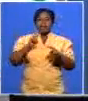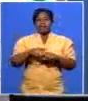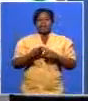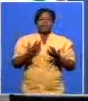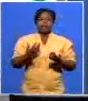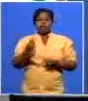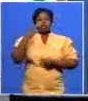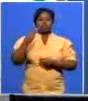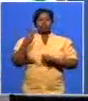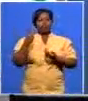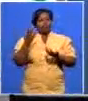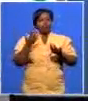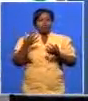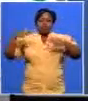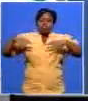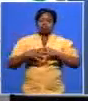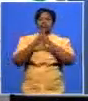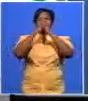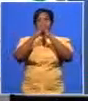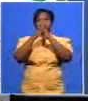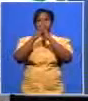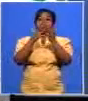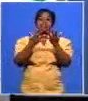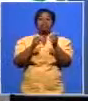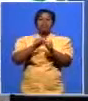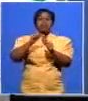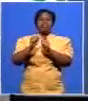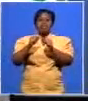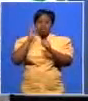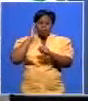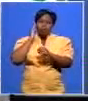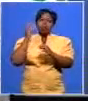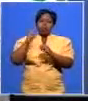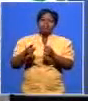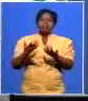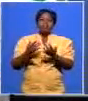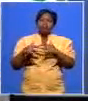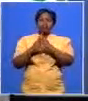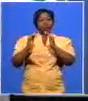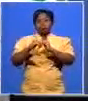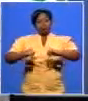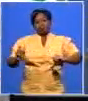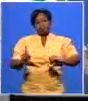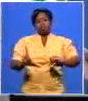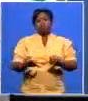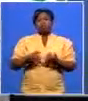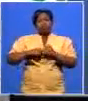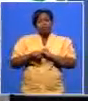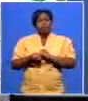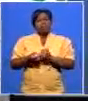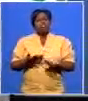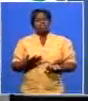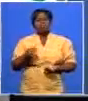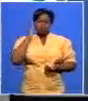to unite rather than divide so with our message of doing that of attracting many more black voters we in fact took the entire